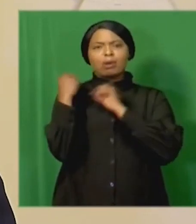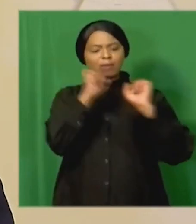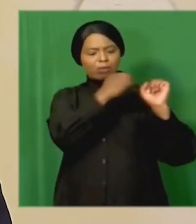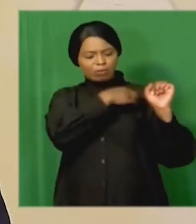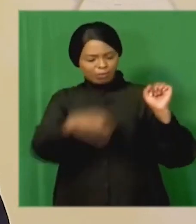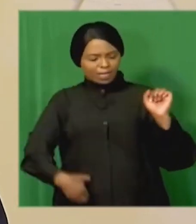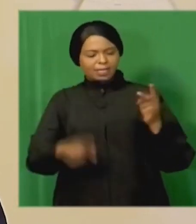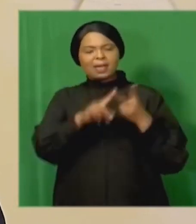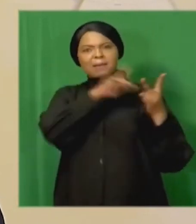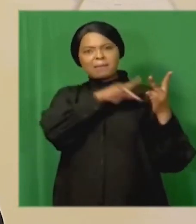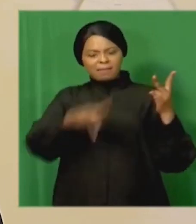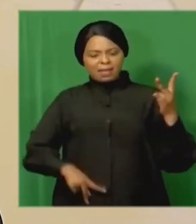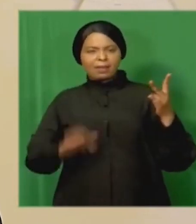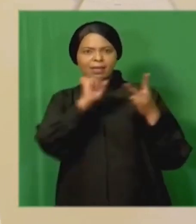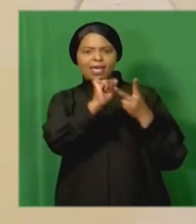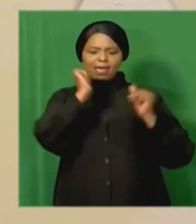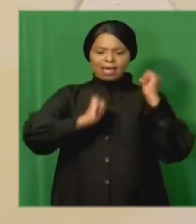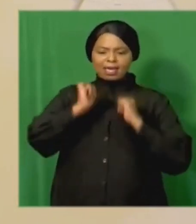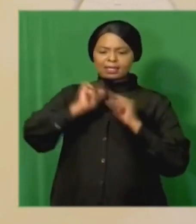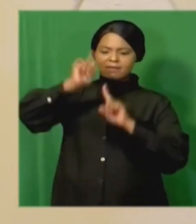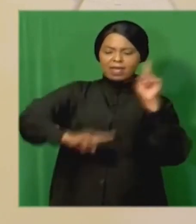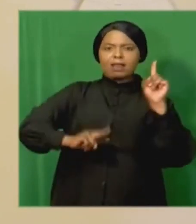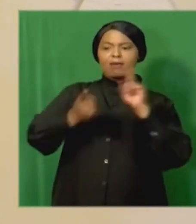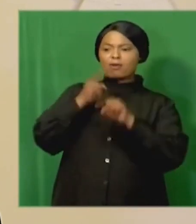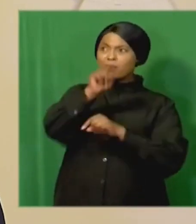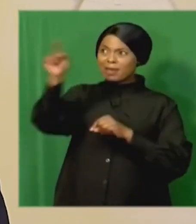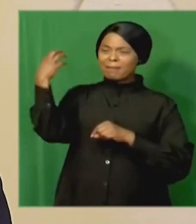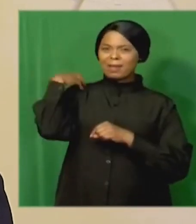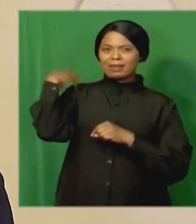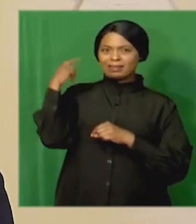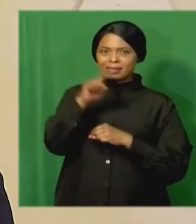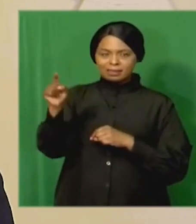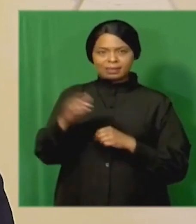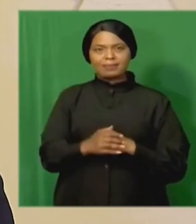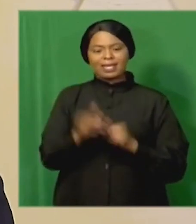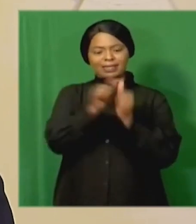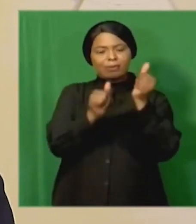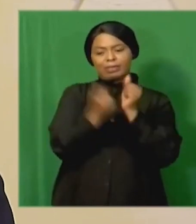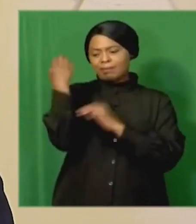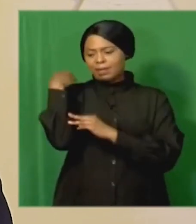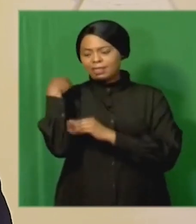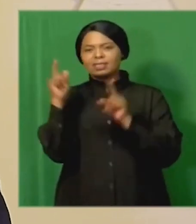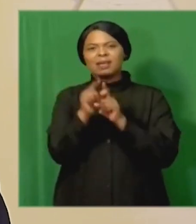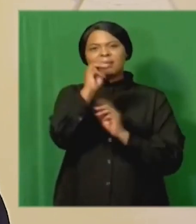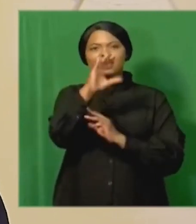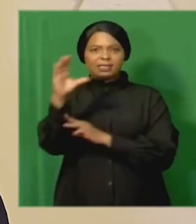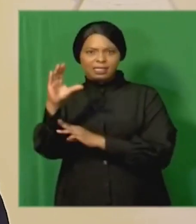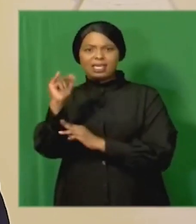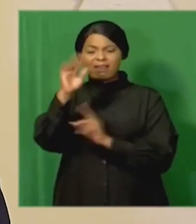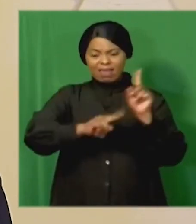premiers for the actions and failures of ministers deputy ministers and MECs